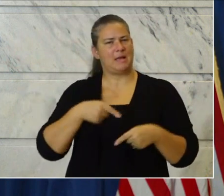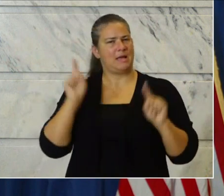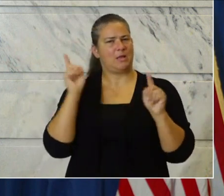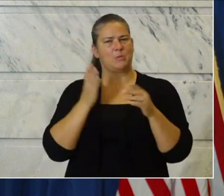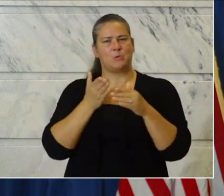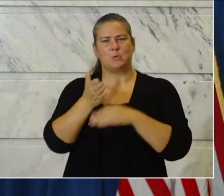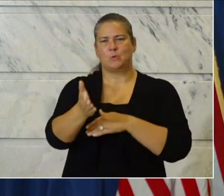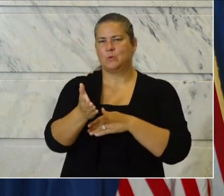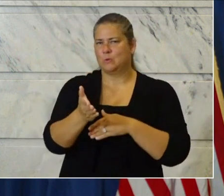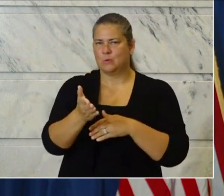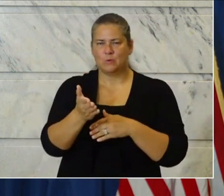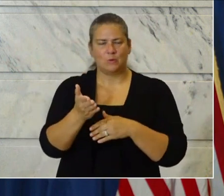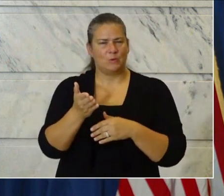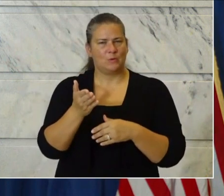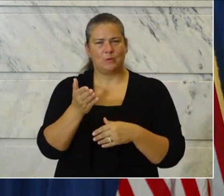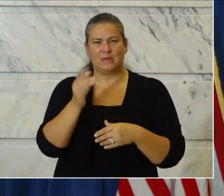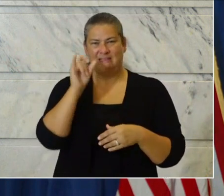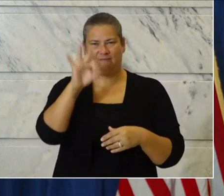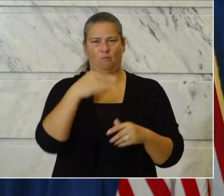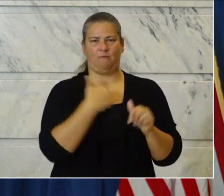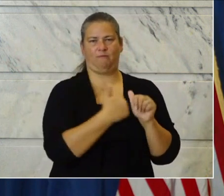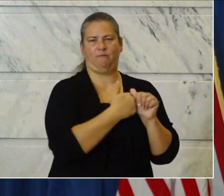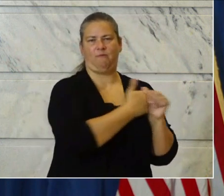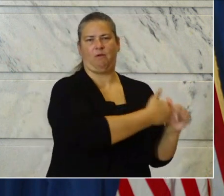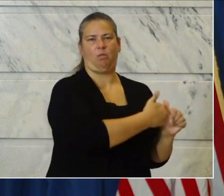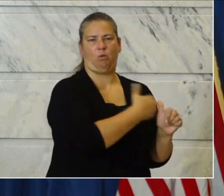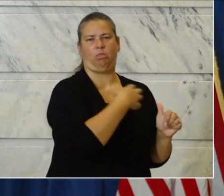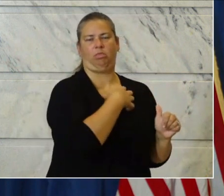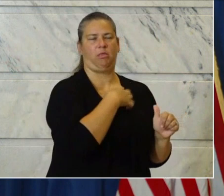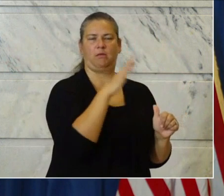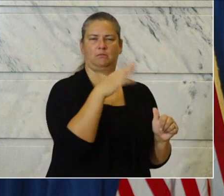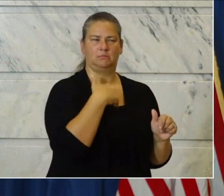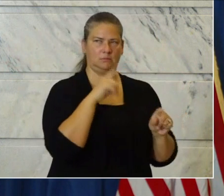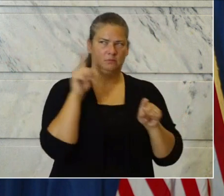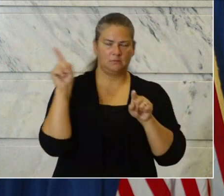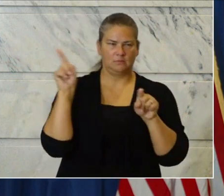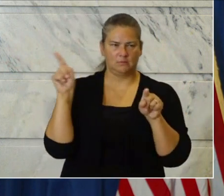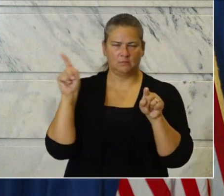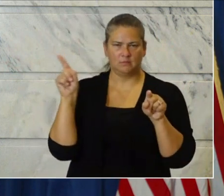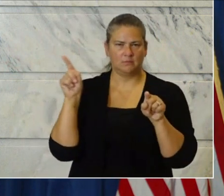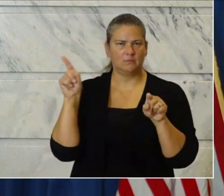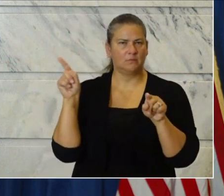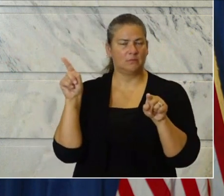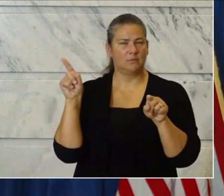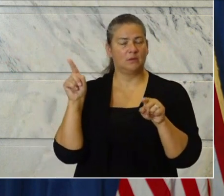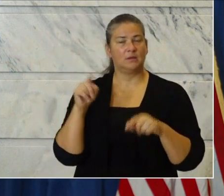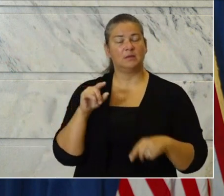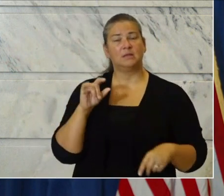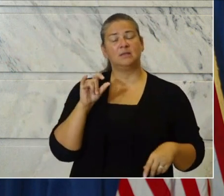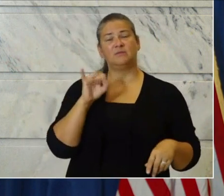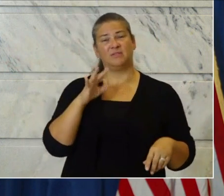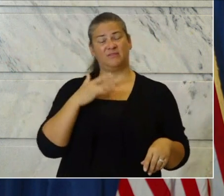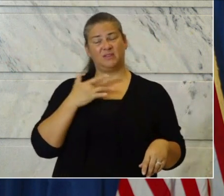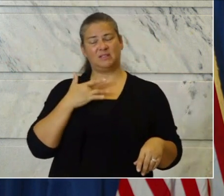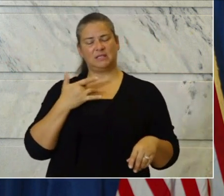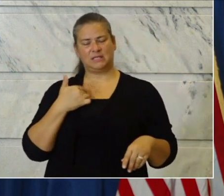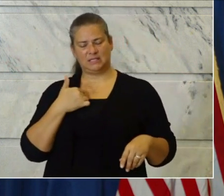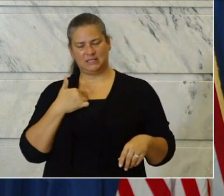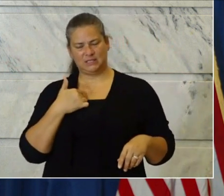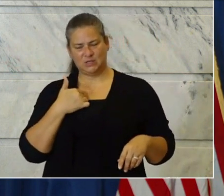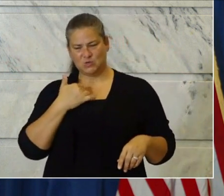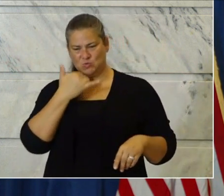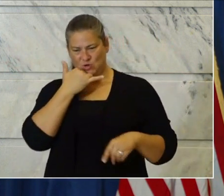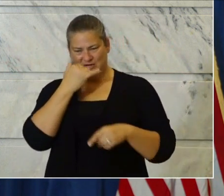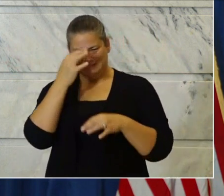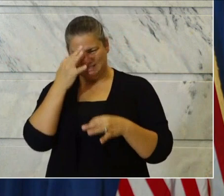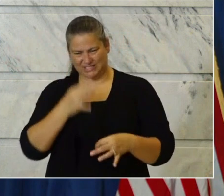should, if that's the case. So, if you're in an area where you think you've made a wrong decision, there's always time to